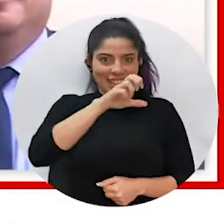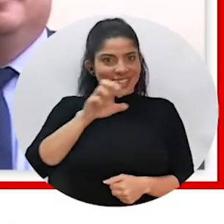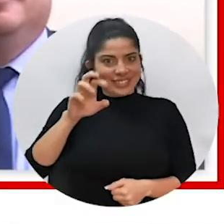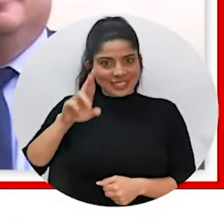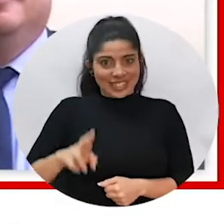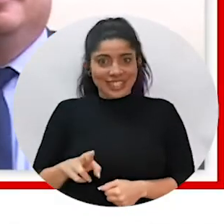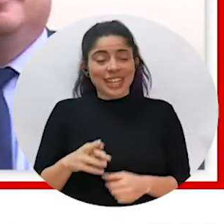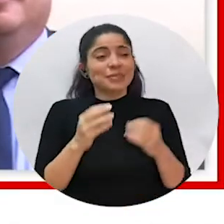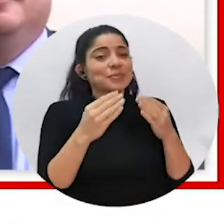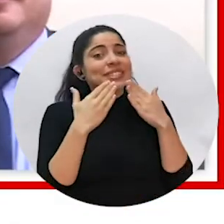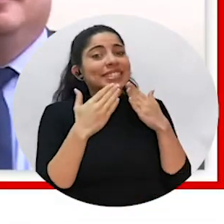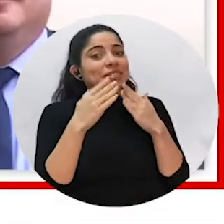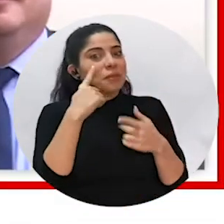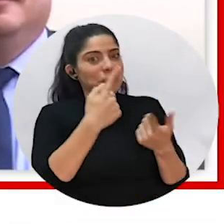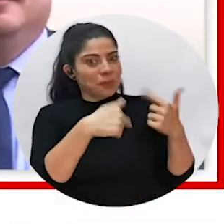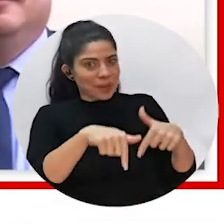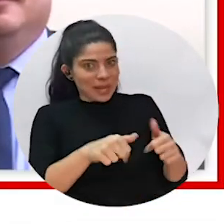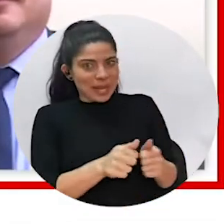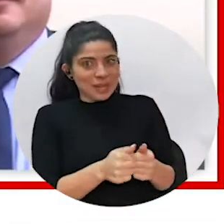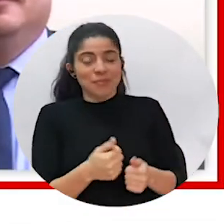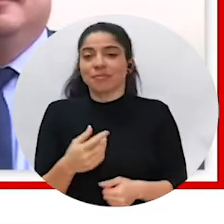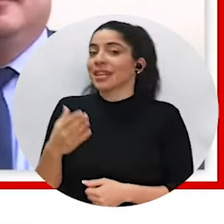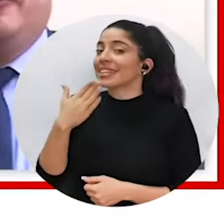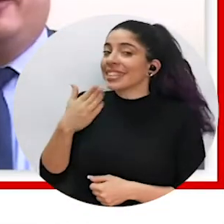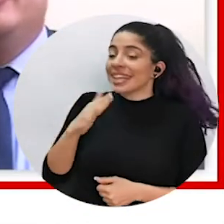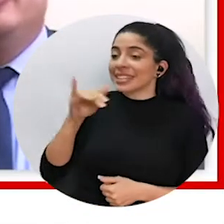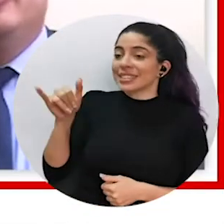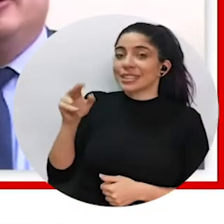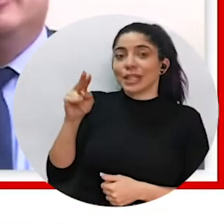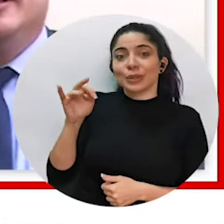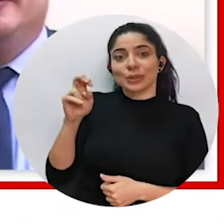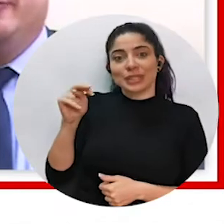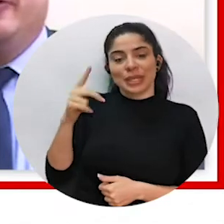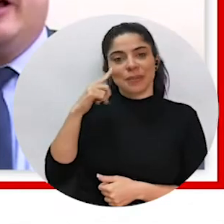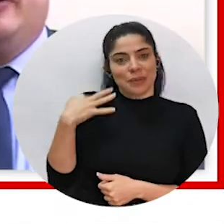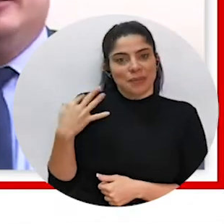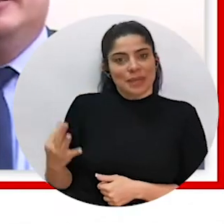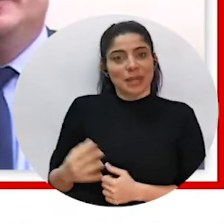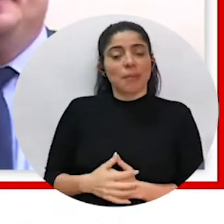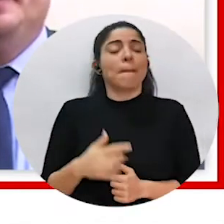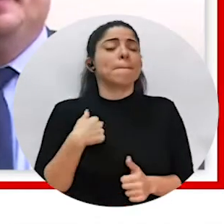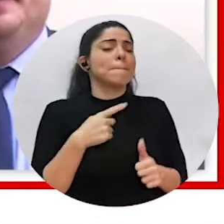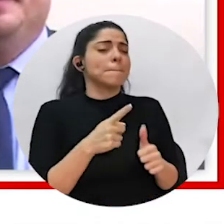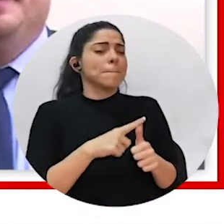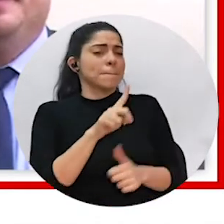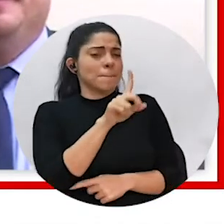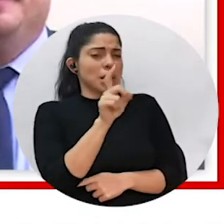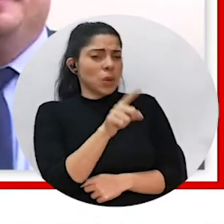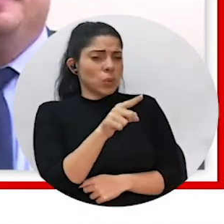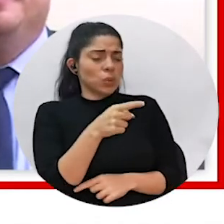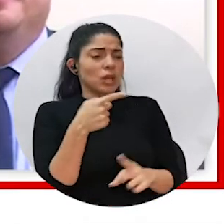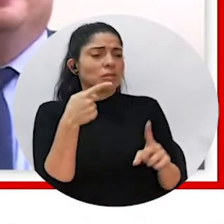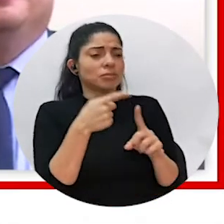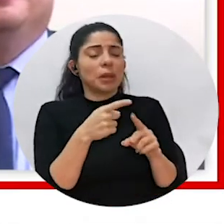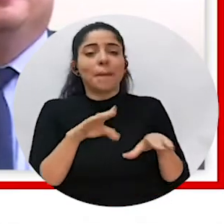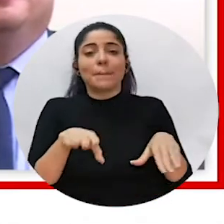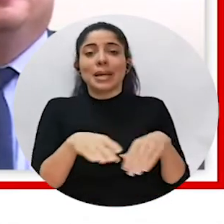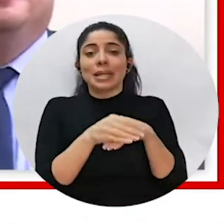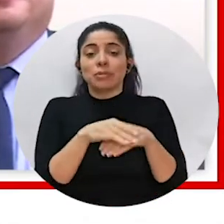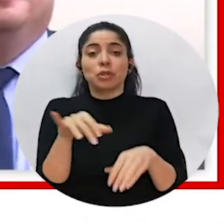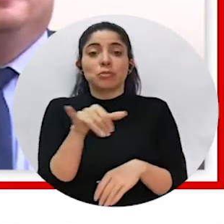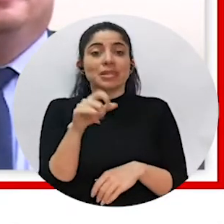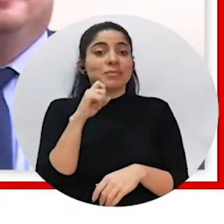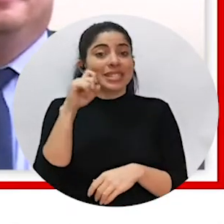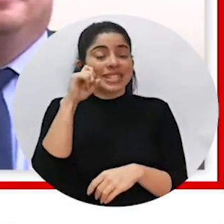the president of Costa Rica. Thank you so much for being here. Thank you, Justin, for having us. My first question is about